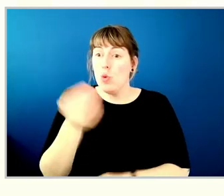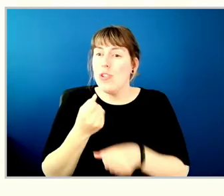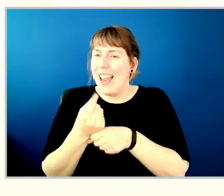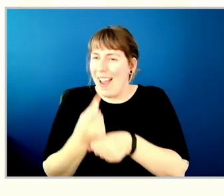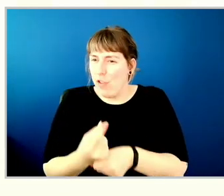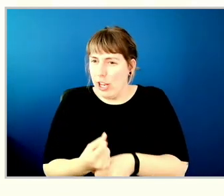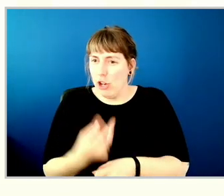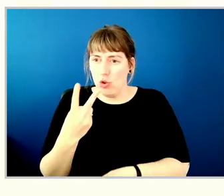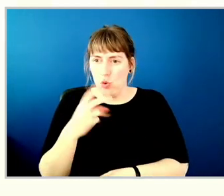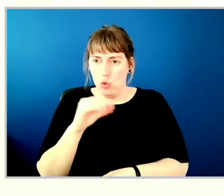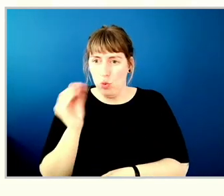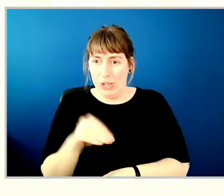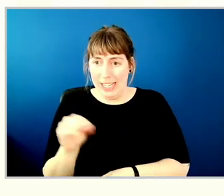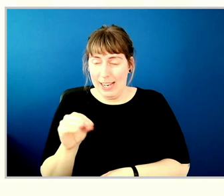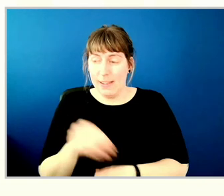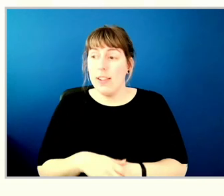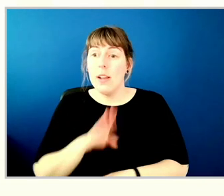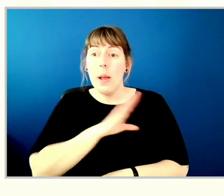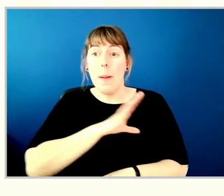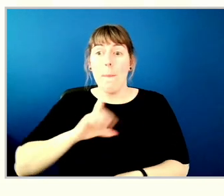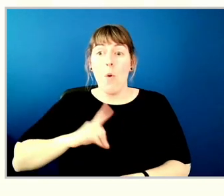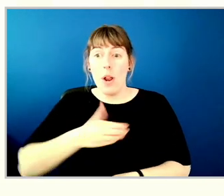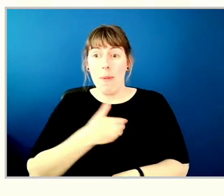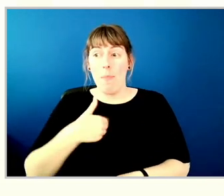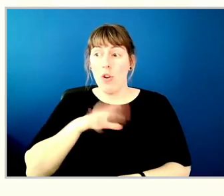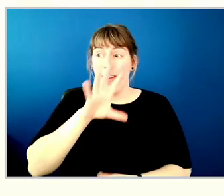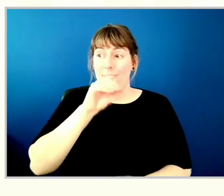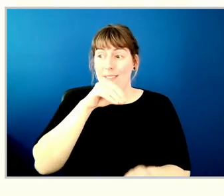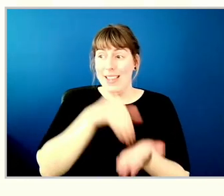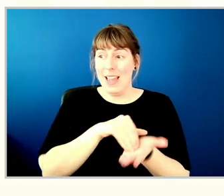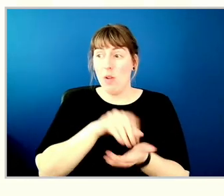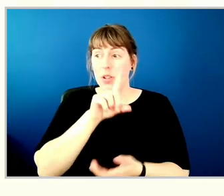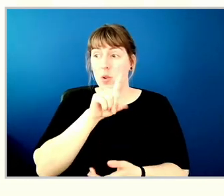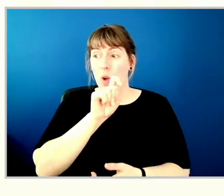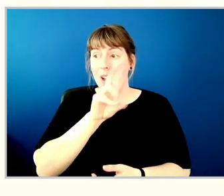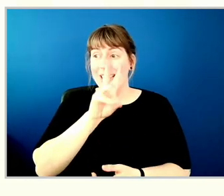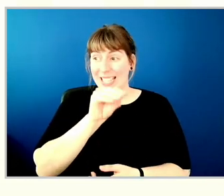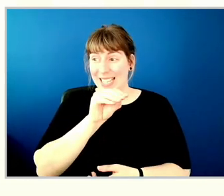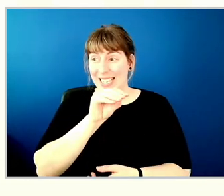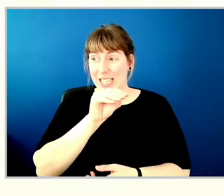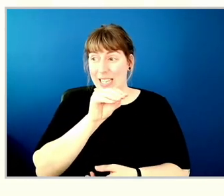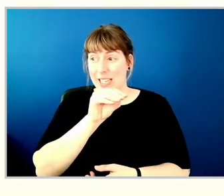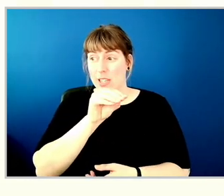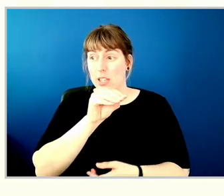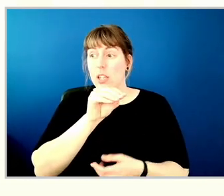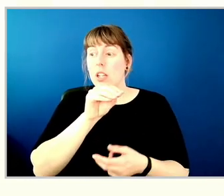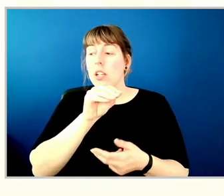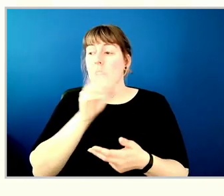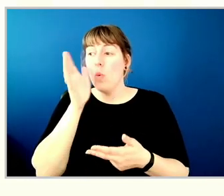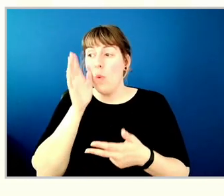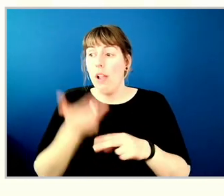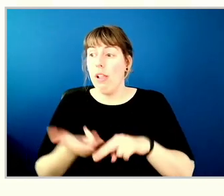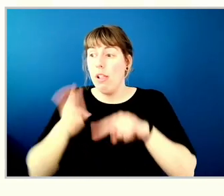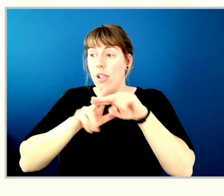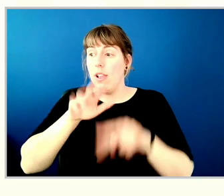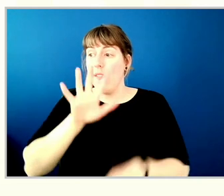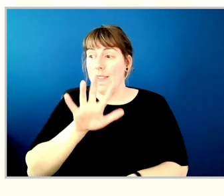and that would take a board member from $50,160 in remuneration to $53